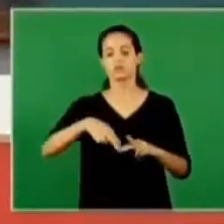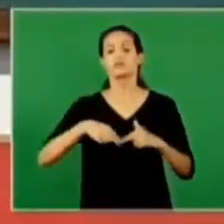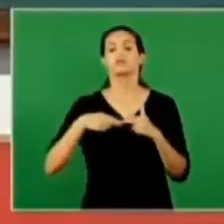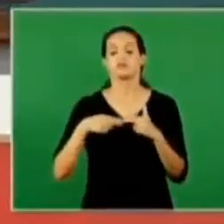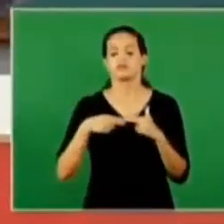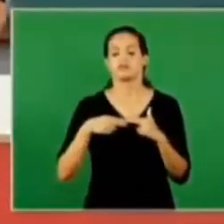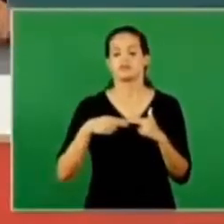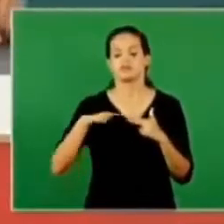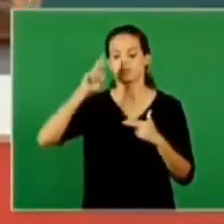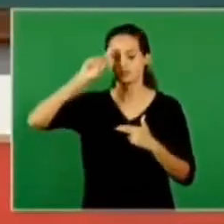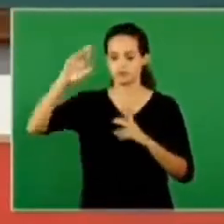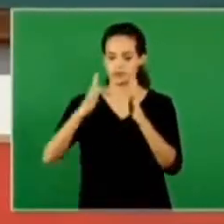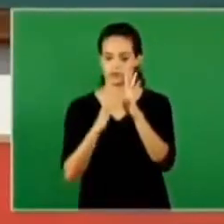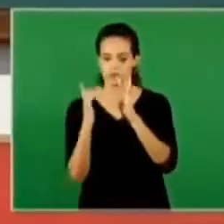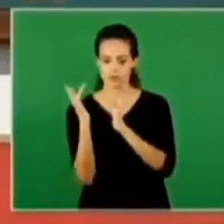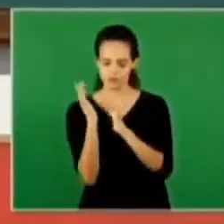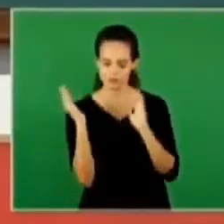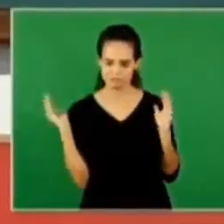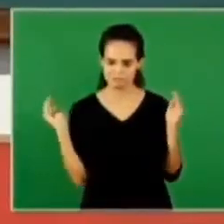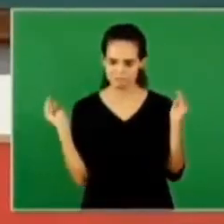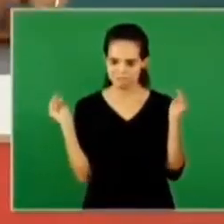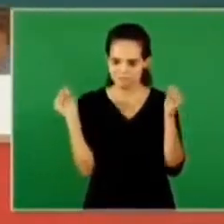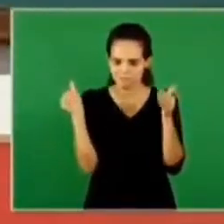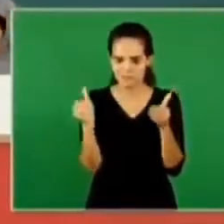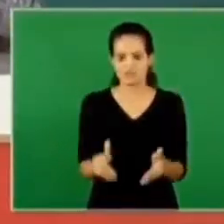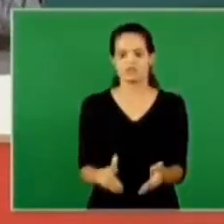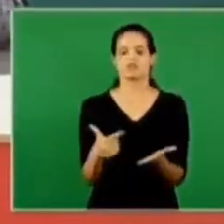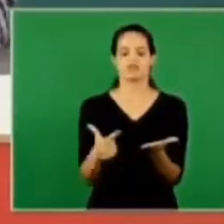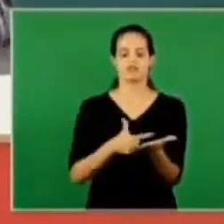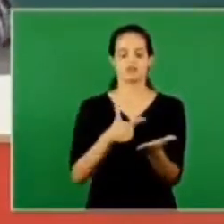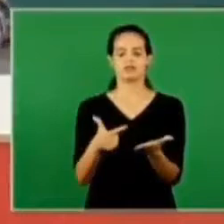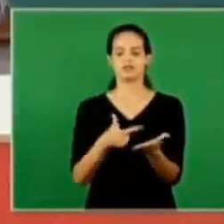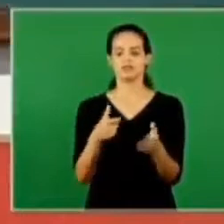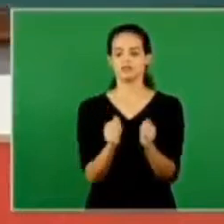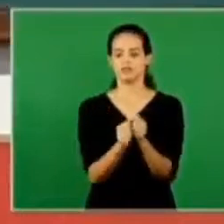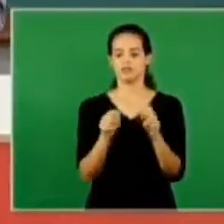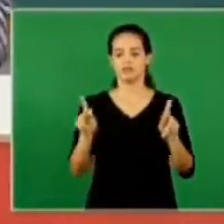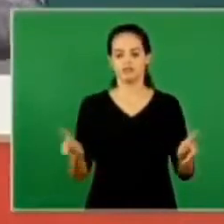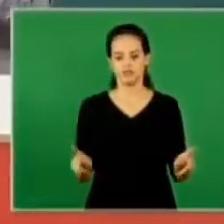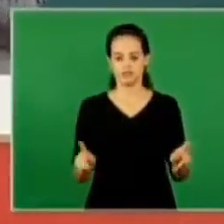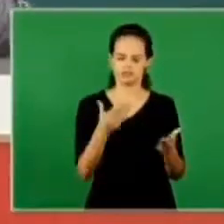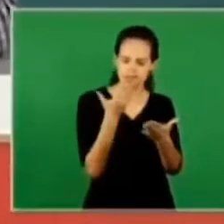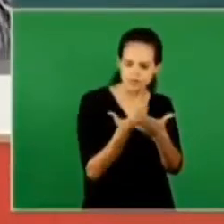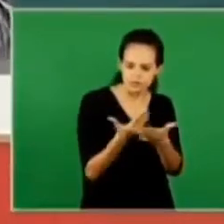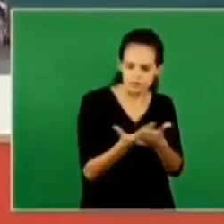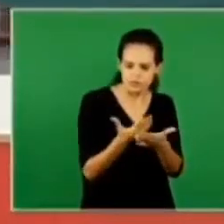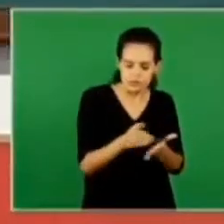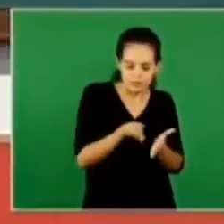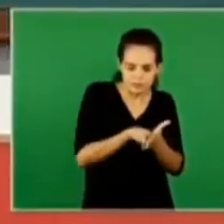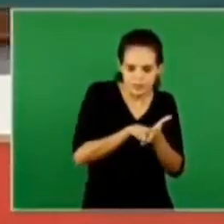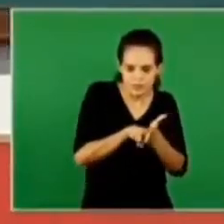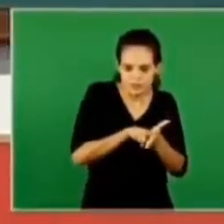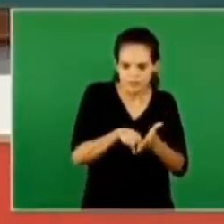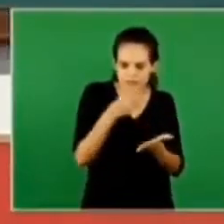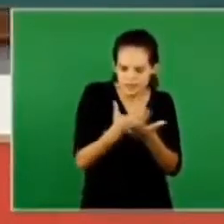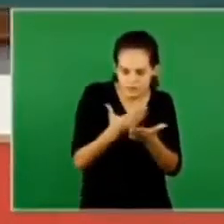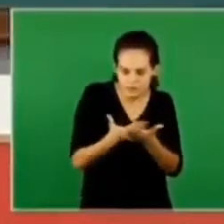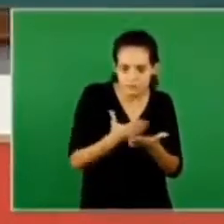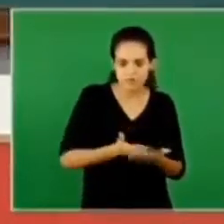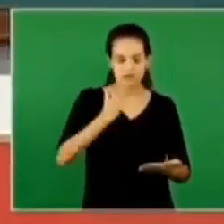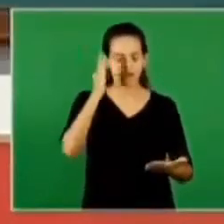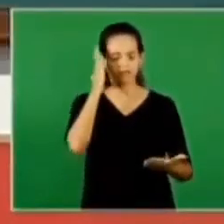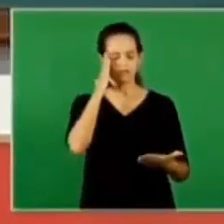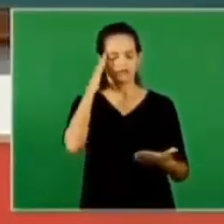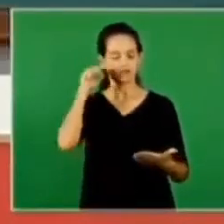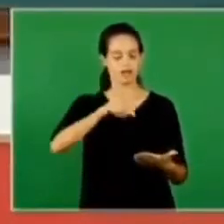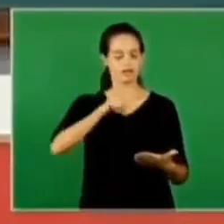and that's why the lord is emphasizing this work in relation to the book of revelations so that we can study the